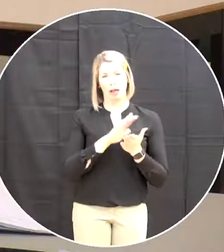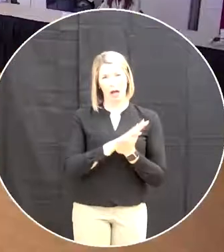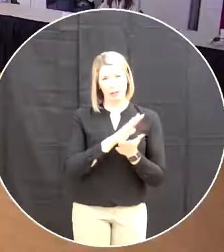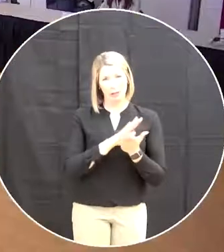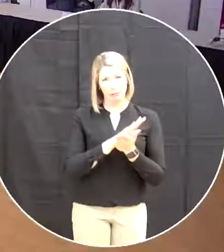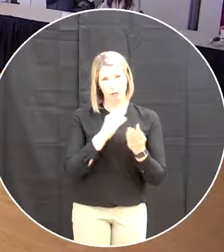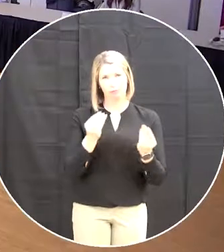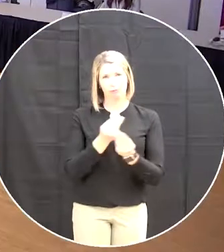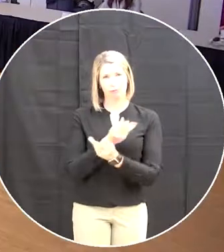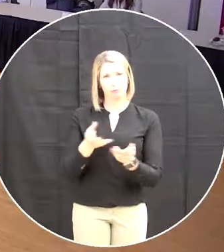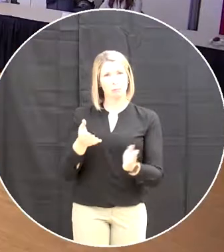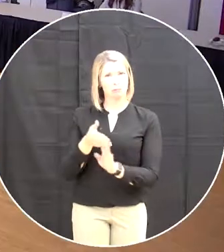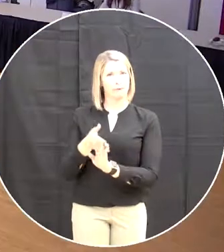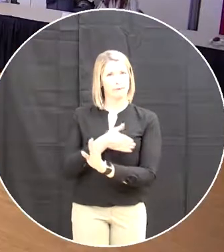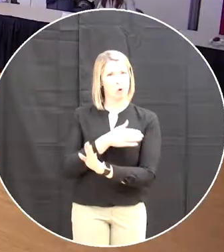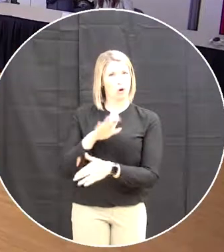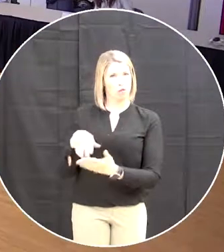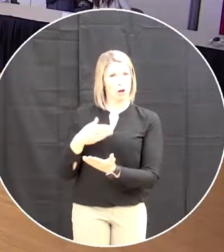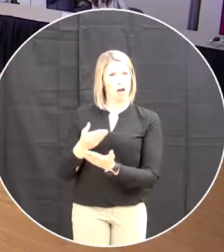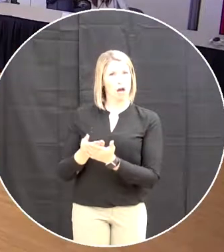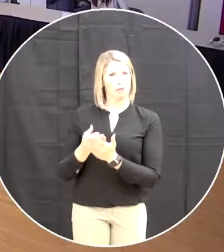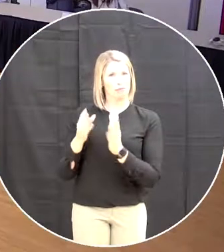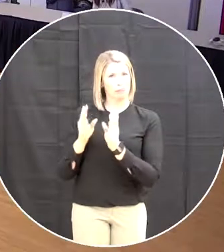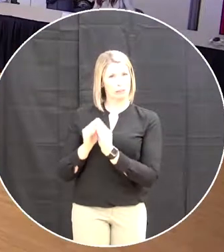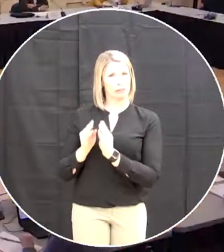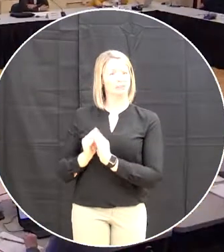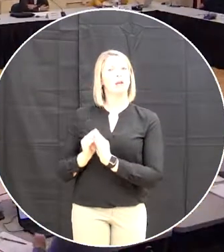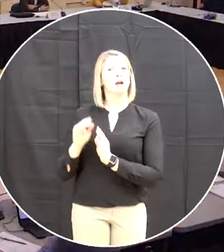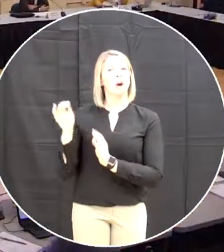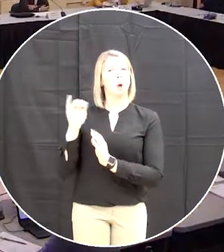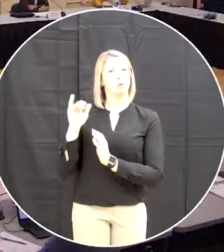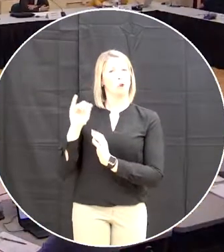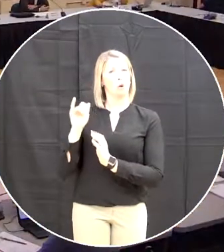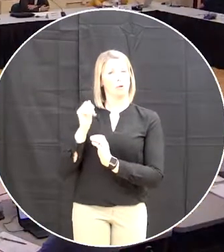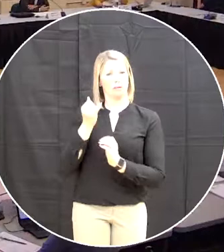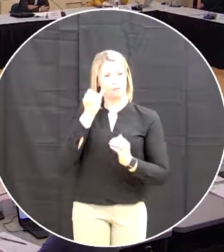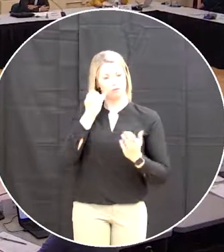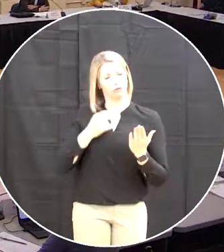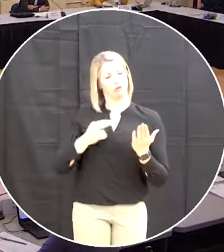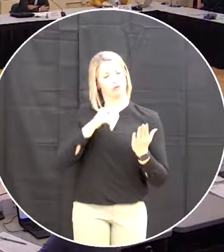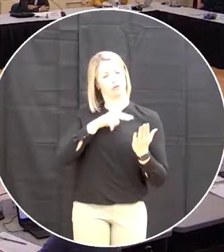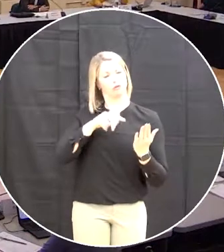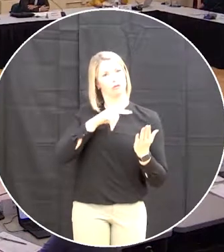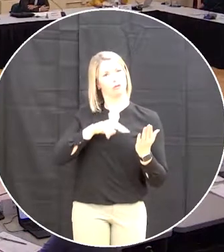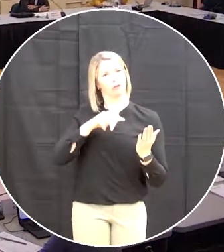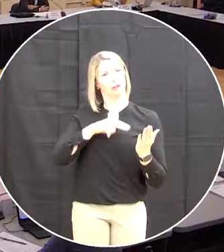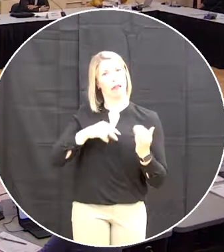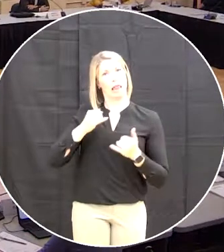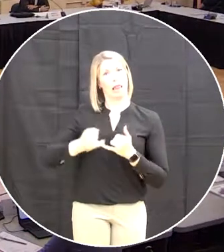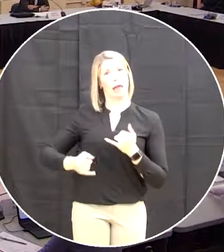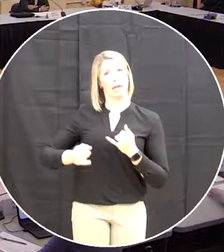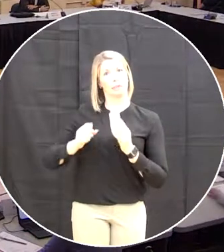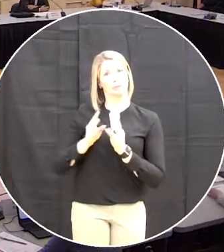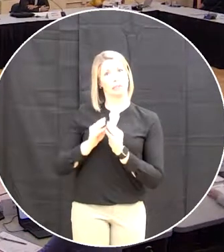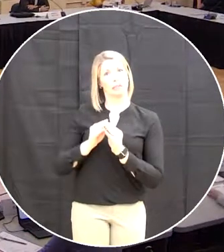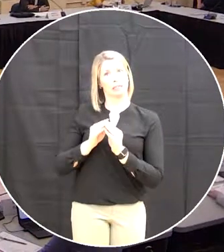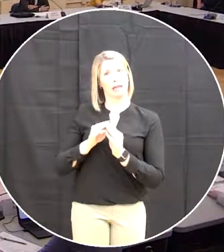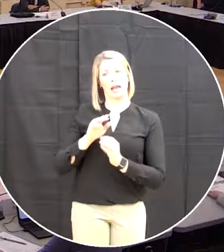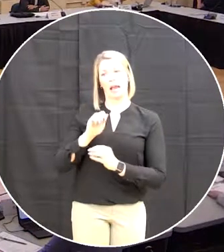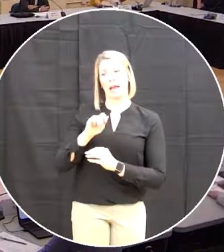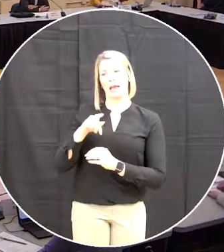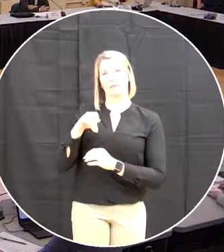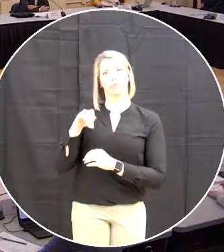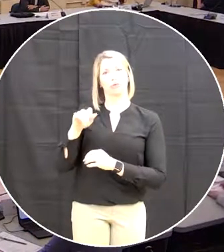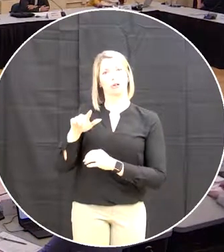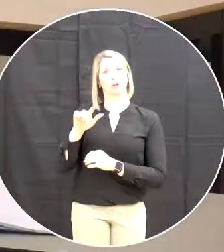already already had a chance to review it so consideration of the minutes of the board meeting of April 24th 2021 any